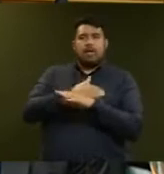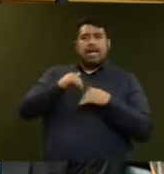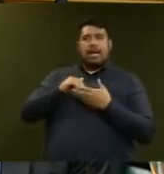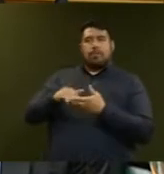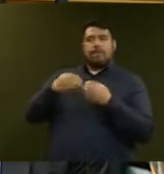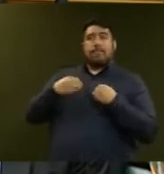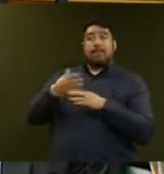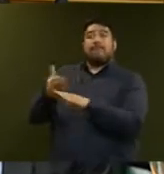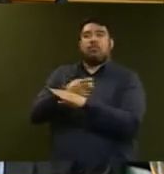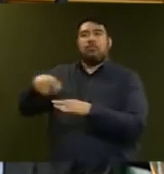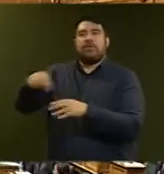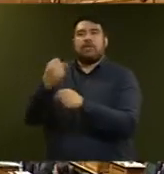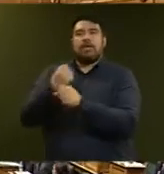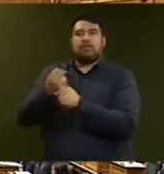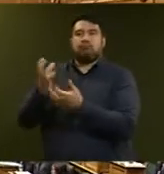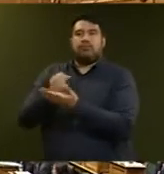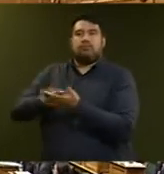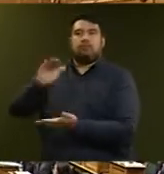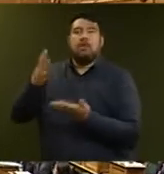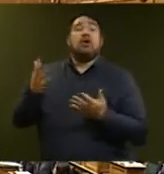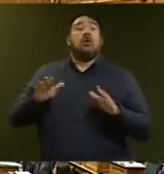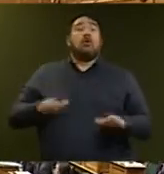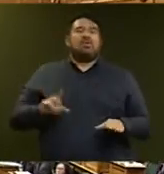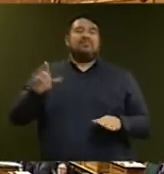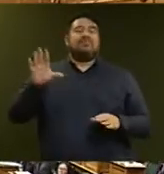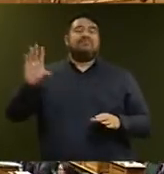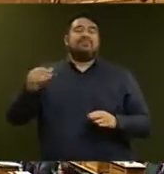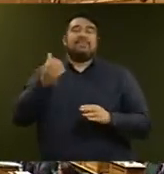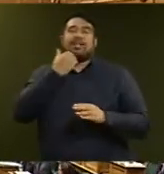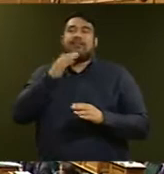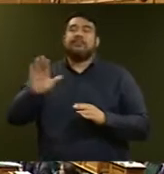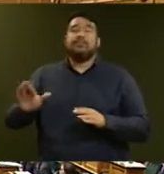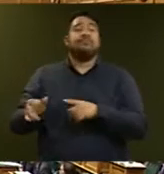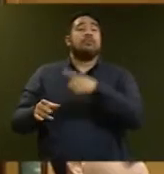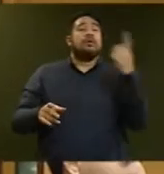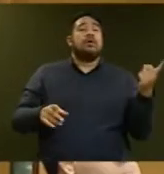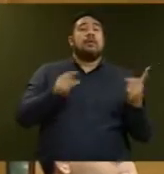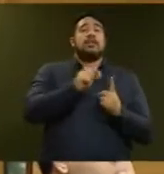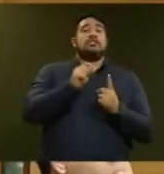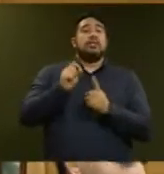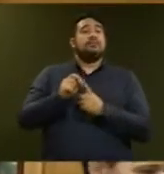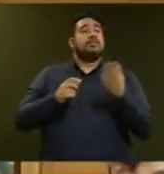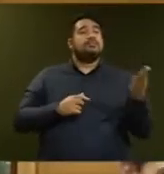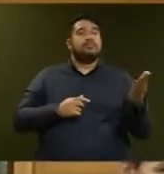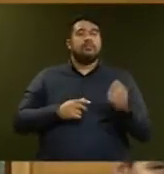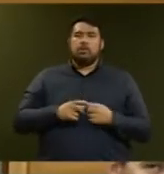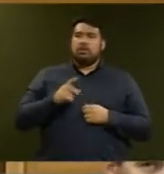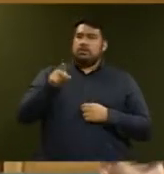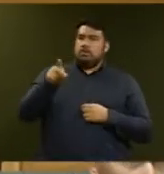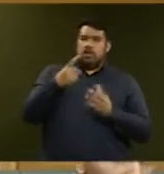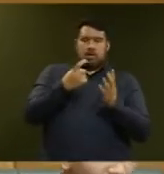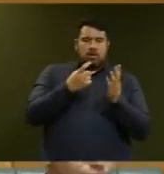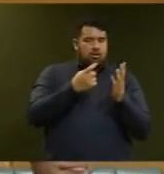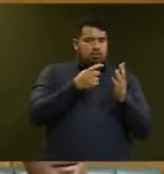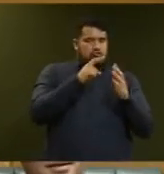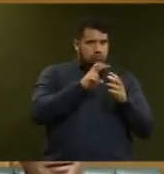are aware that this is— that's enough. Okay. Dr. Palmjit-Pamar. To the Minister, what growth in R&D spending as percentage